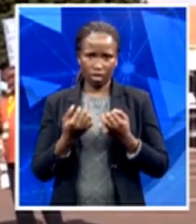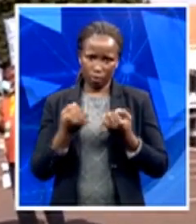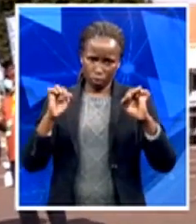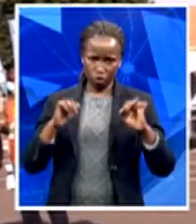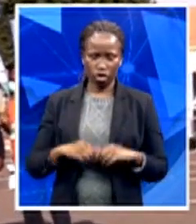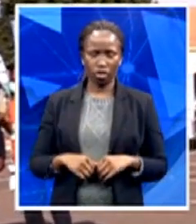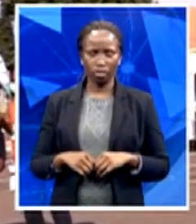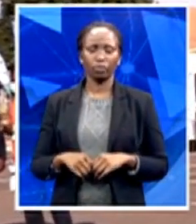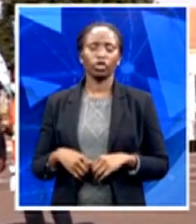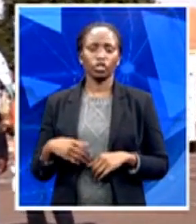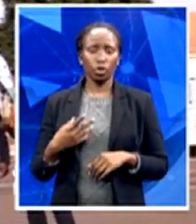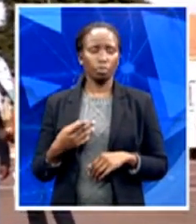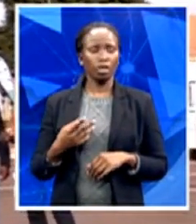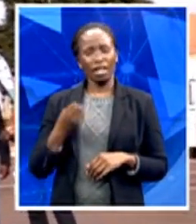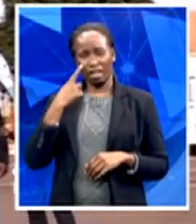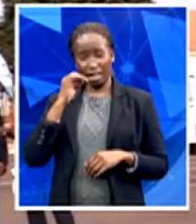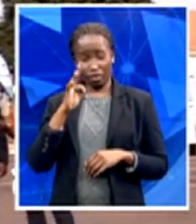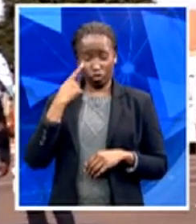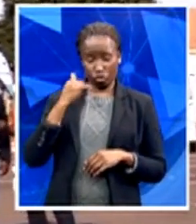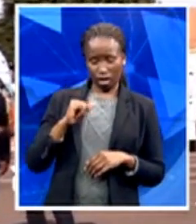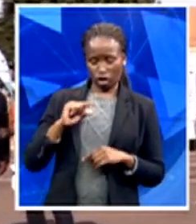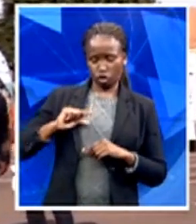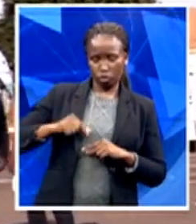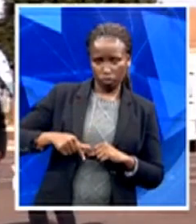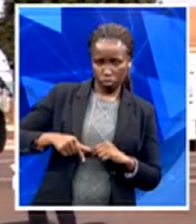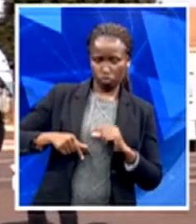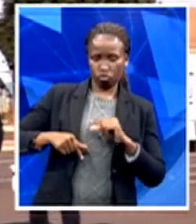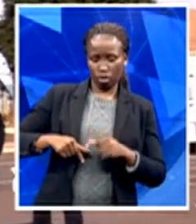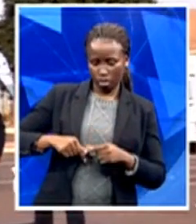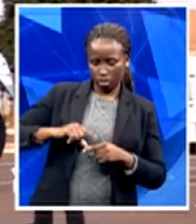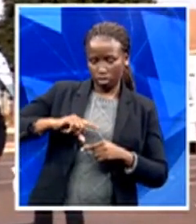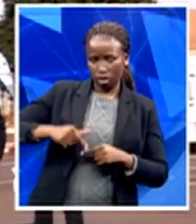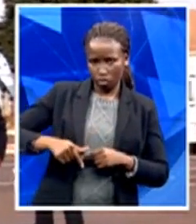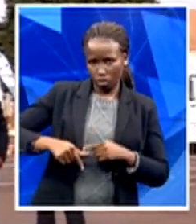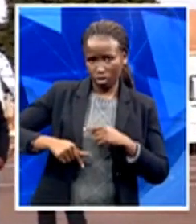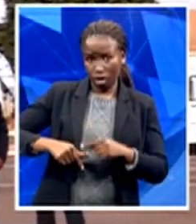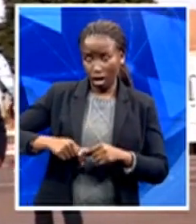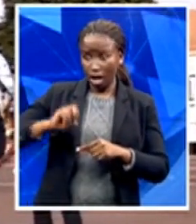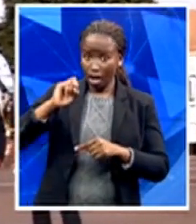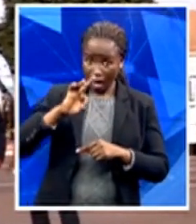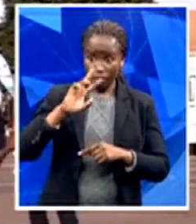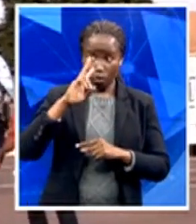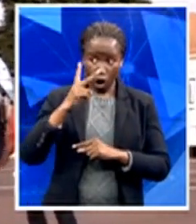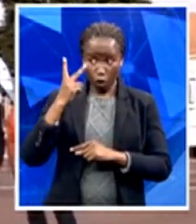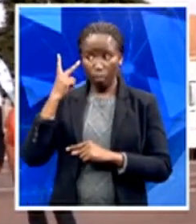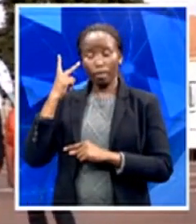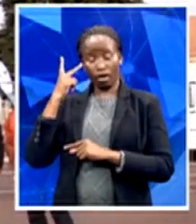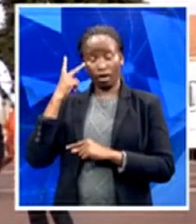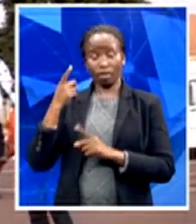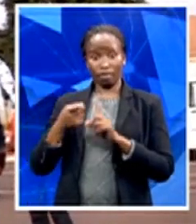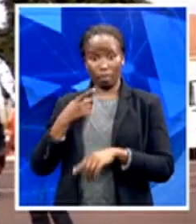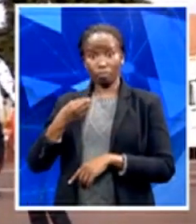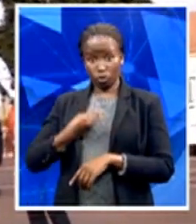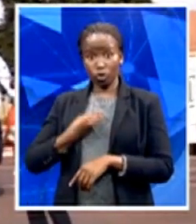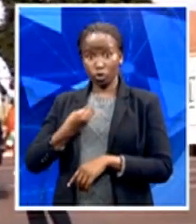eyes back to the generation of the 40s of the youth, to the 60s generation,